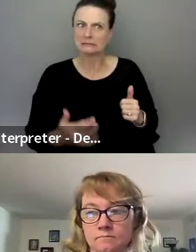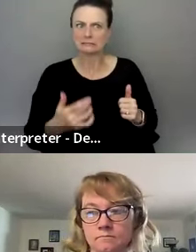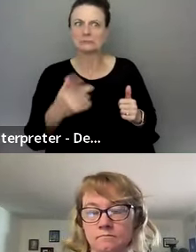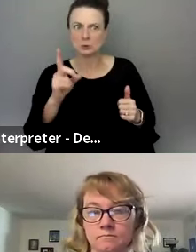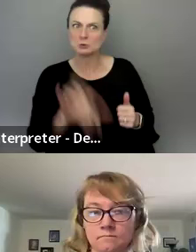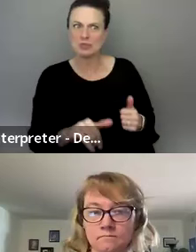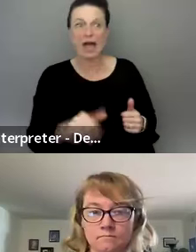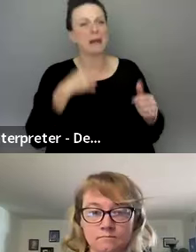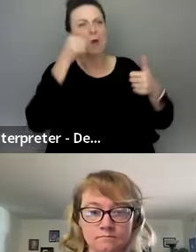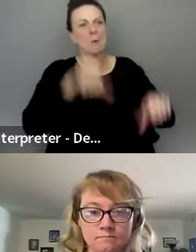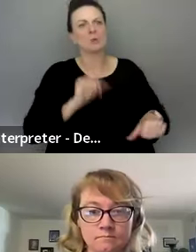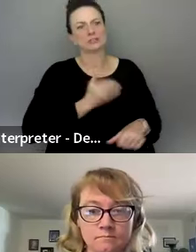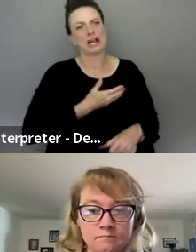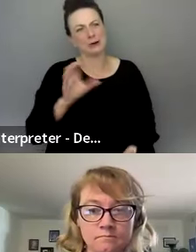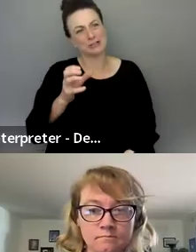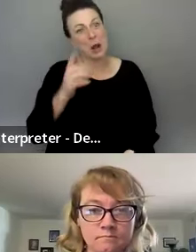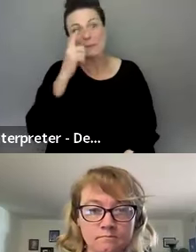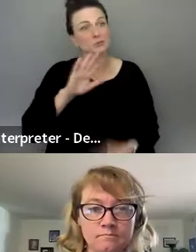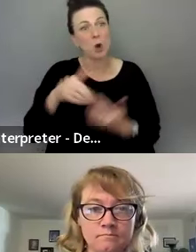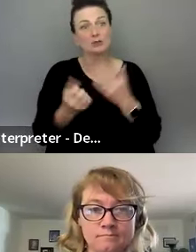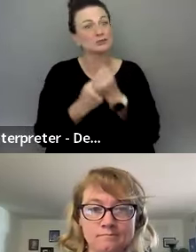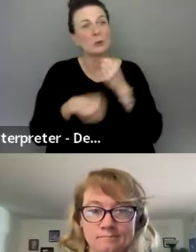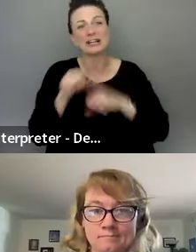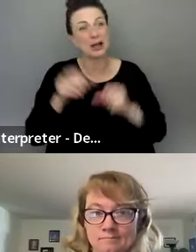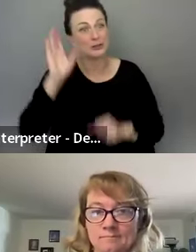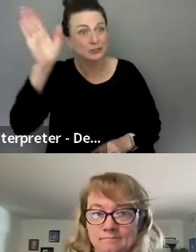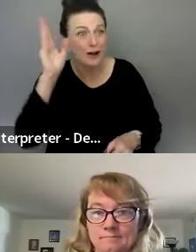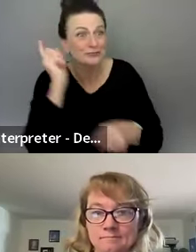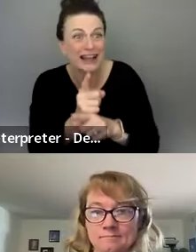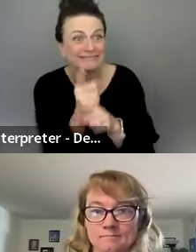to post that in our channel, because we're all supporting each other's talks, right?